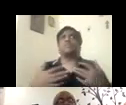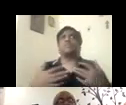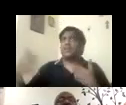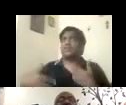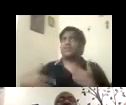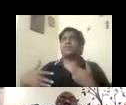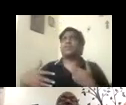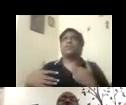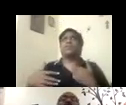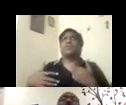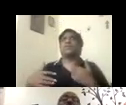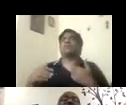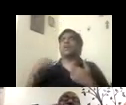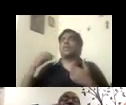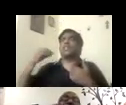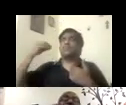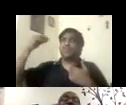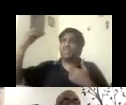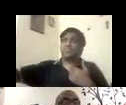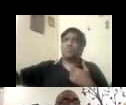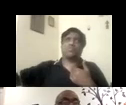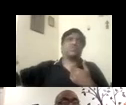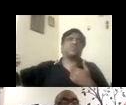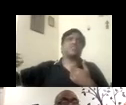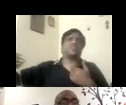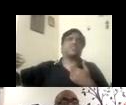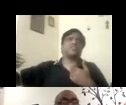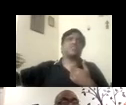employer hires, um, and then puts them,